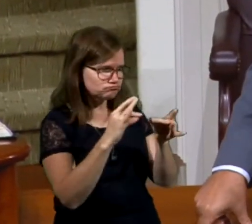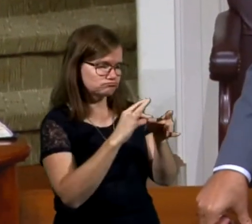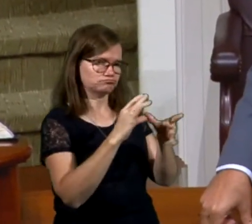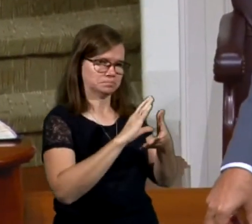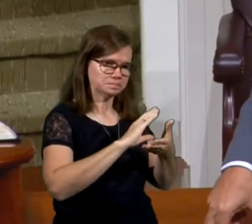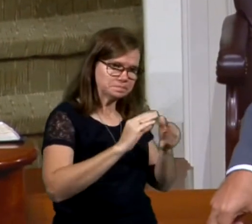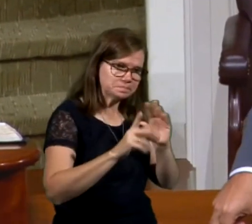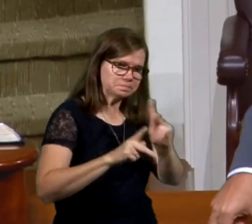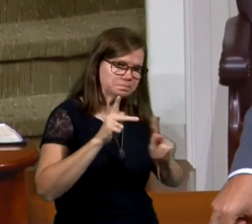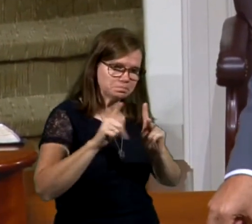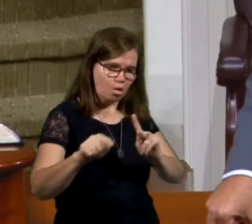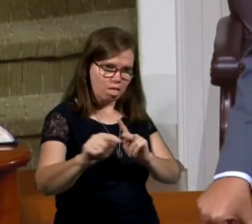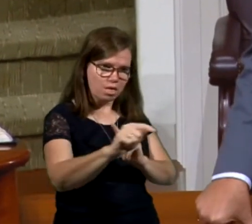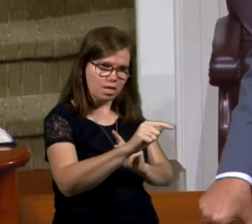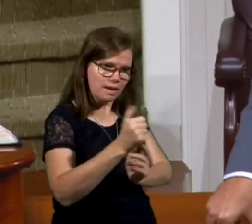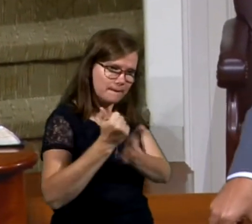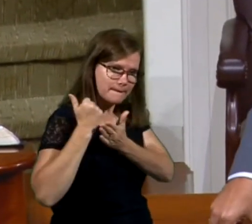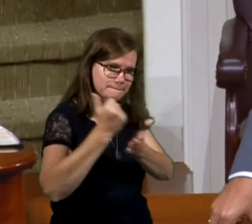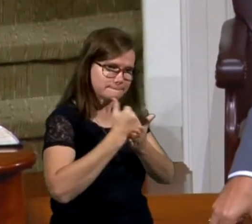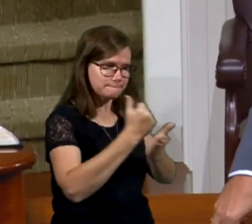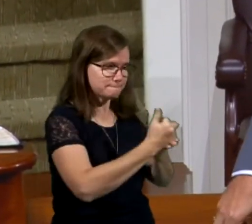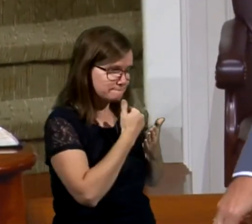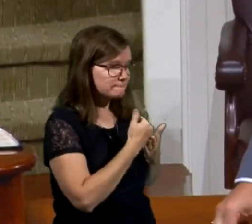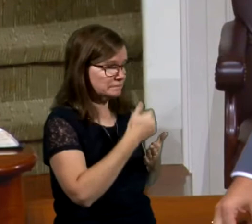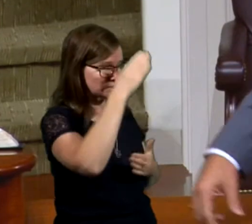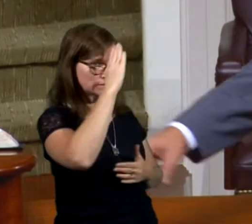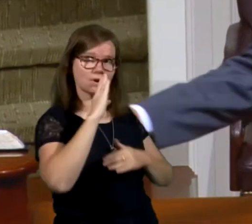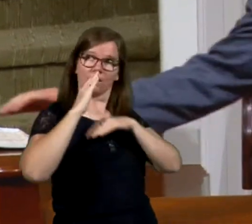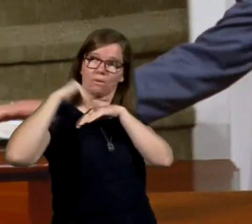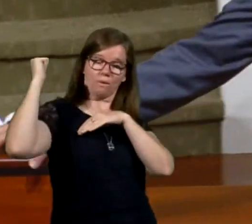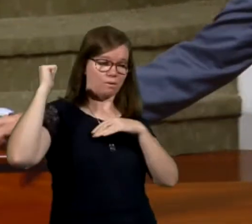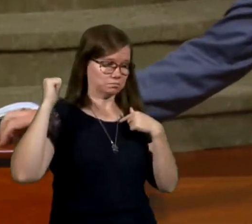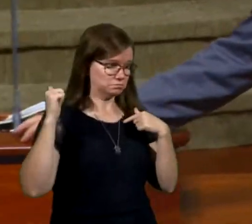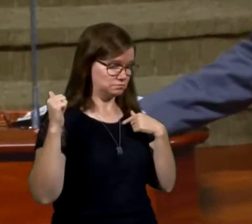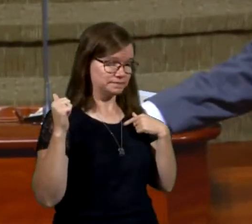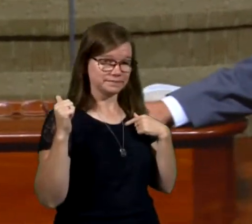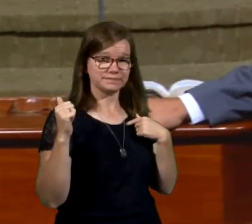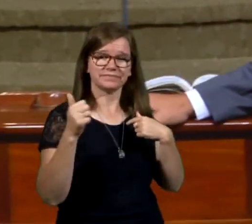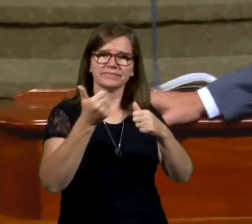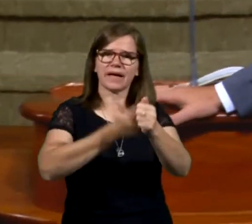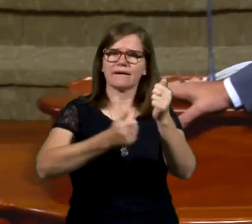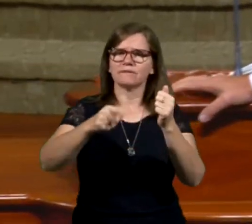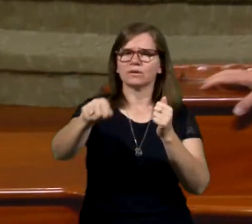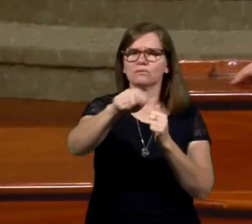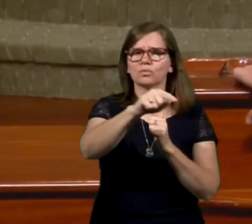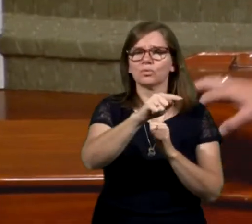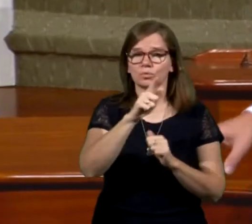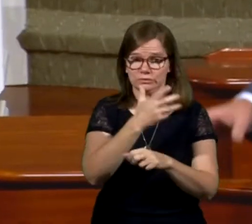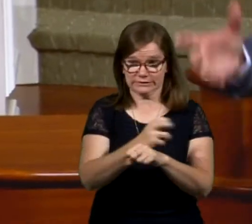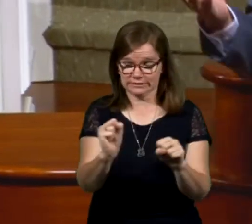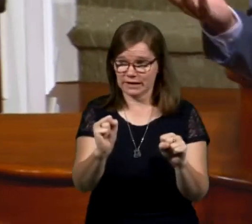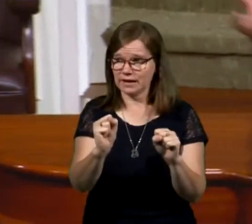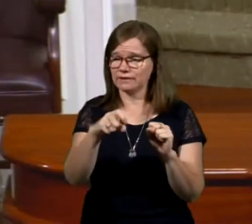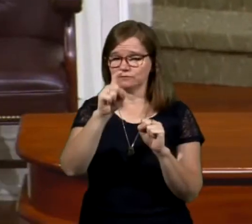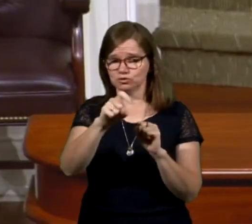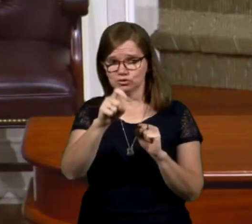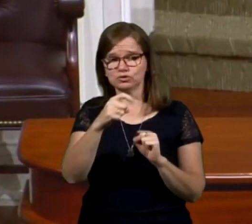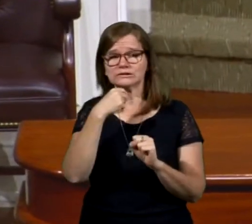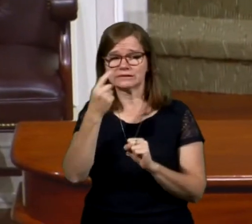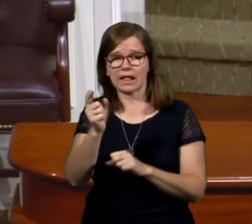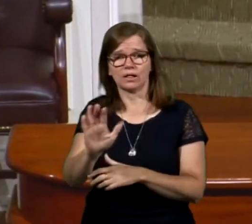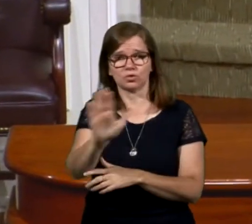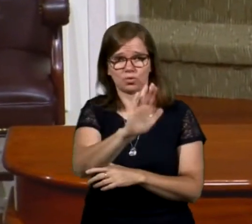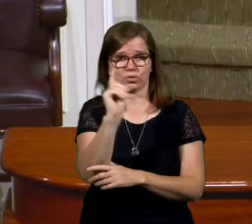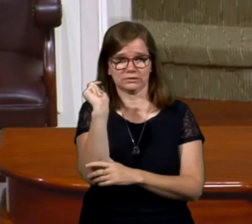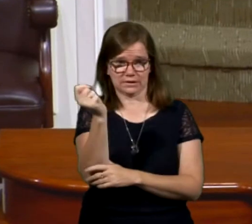told that God had a calling upon his life. By the way, you know, everybody in here, if you're saved, you should tell your testimony the